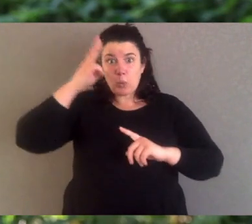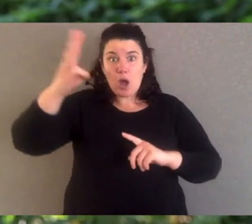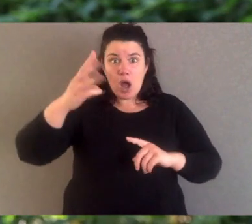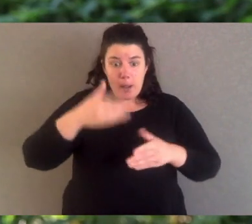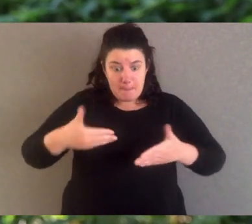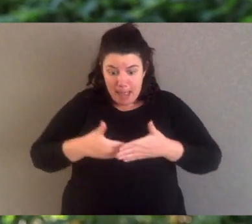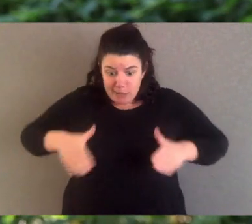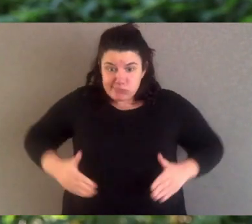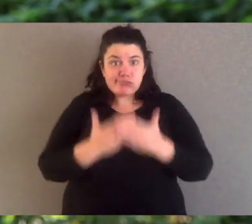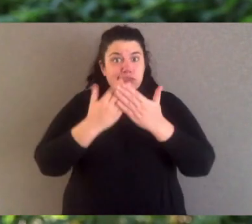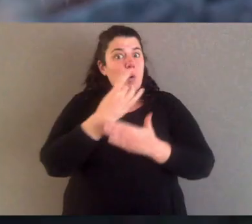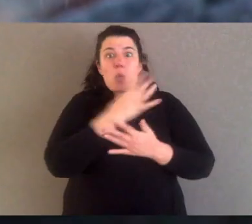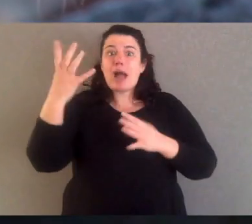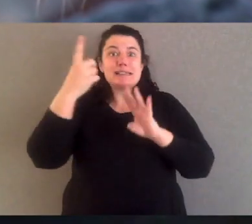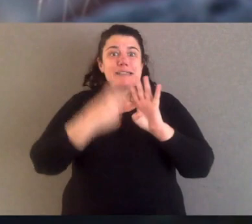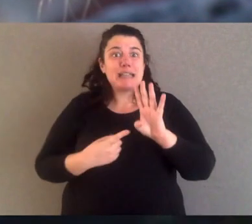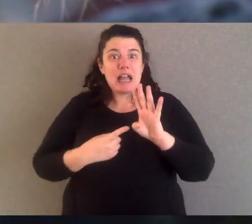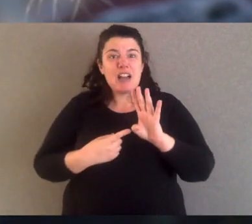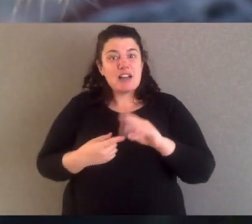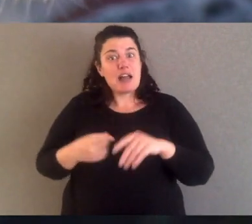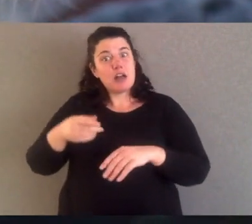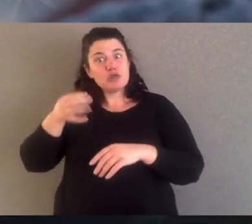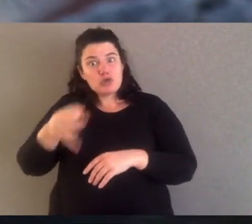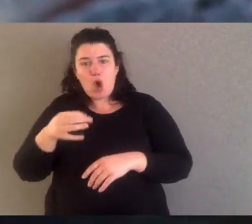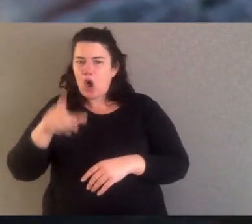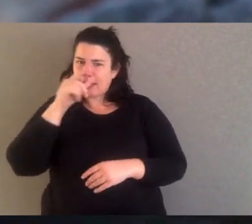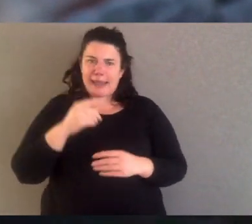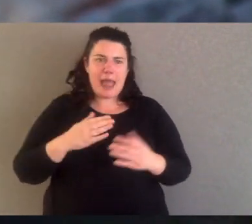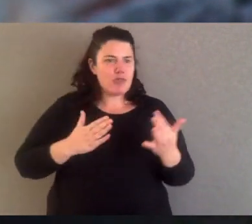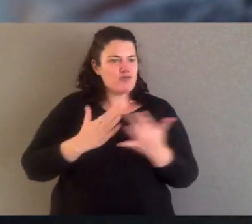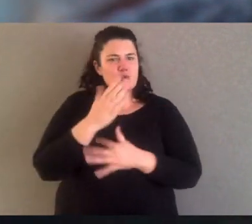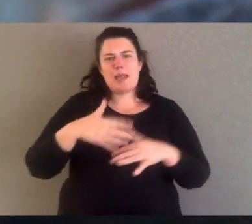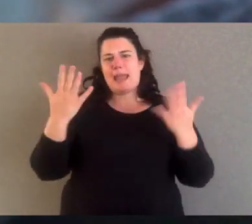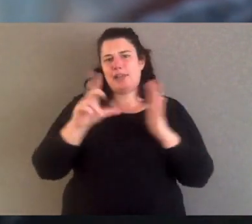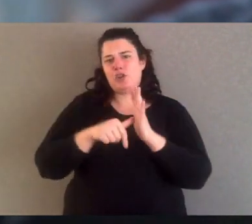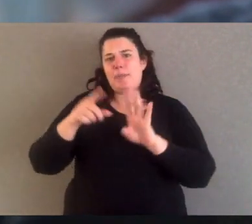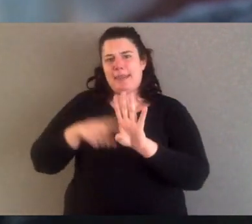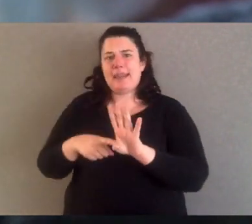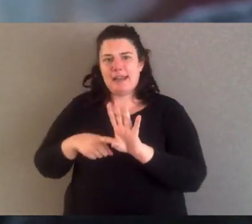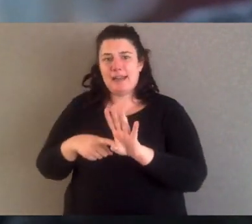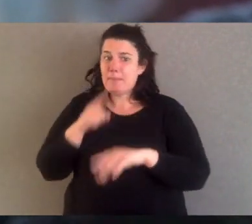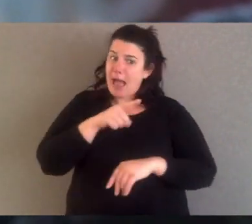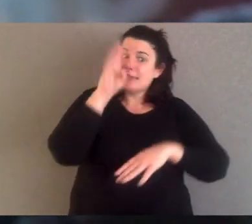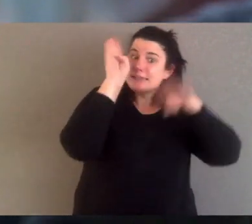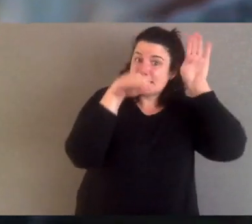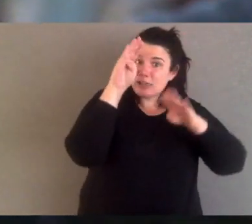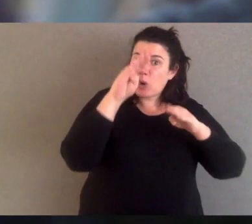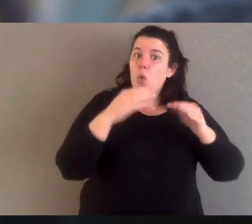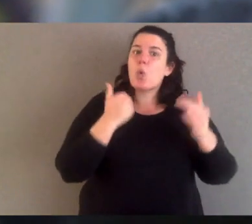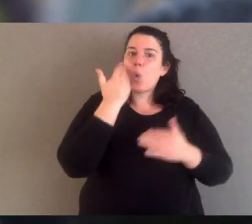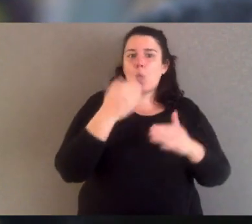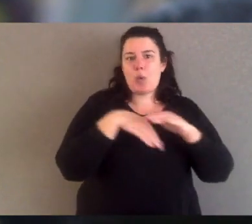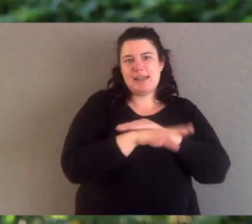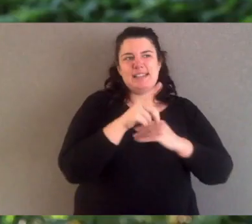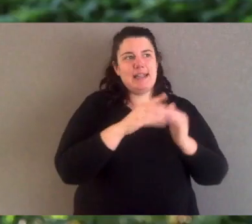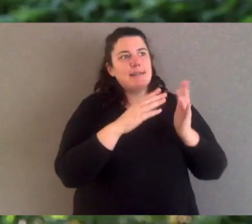dog can breed right throughout the year, it doesn't have a specific season. But for dingoes, they breed in autumn. The pups are born